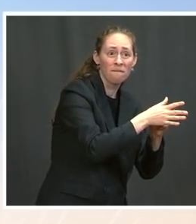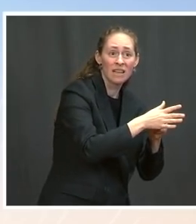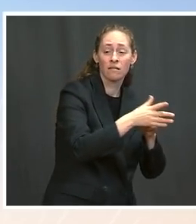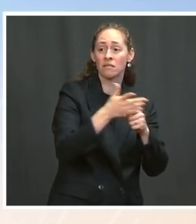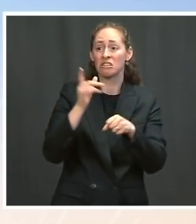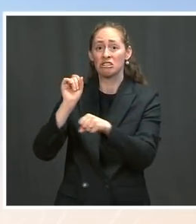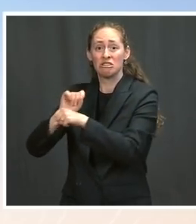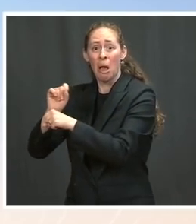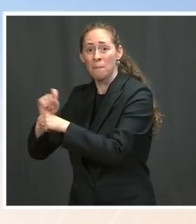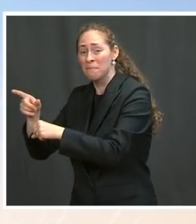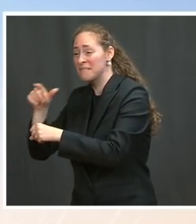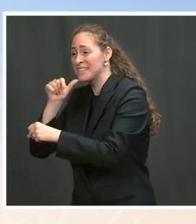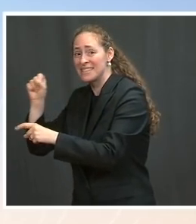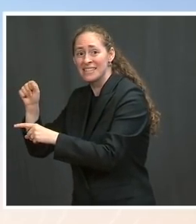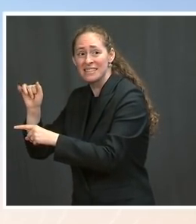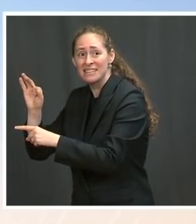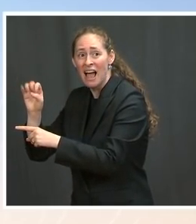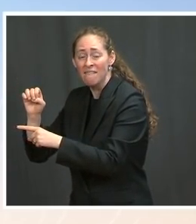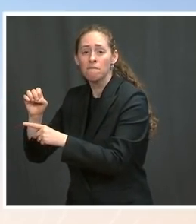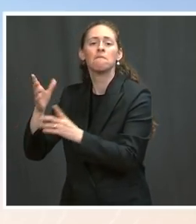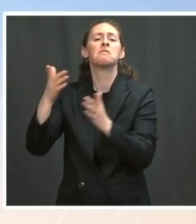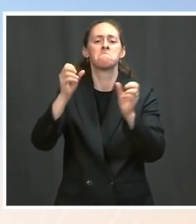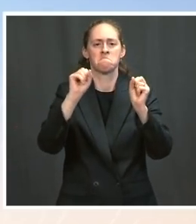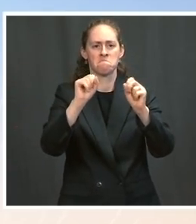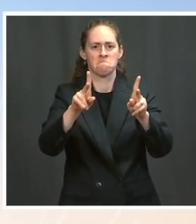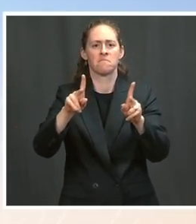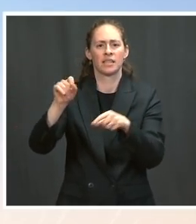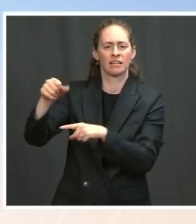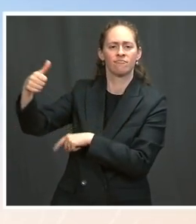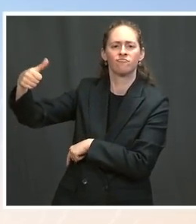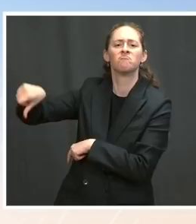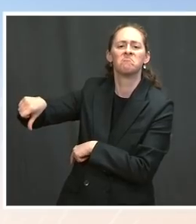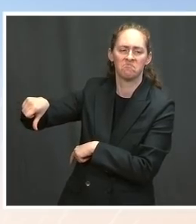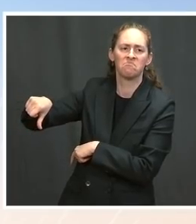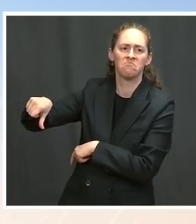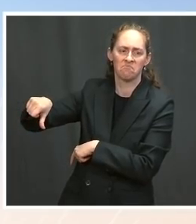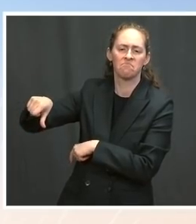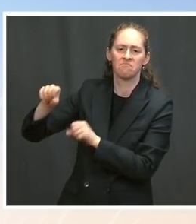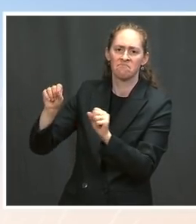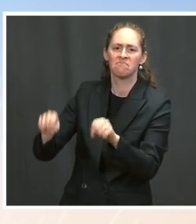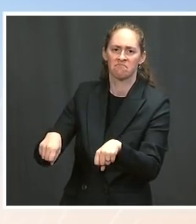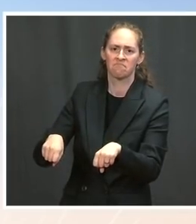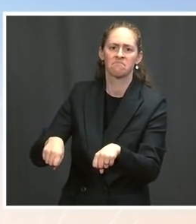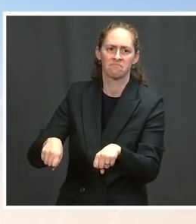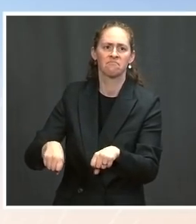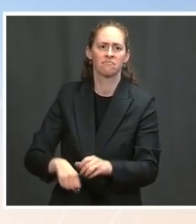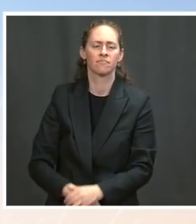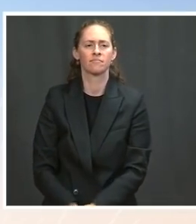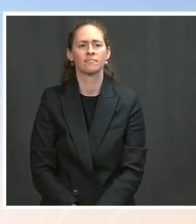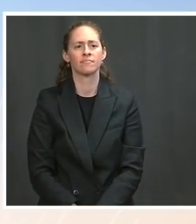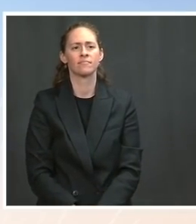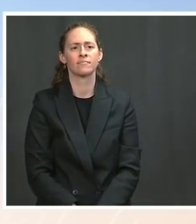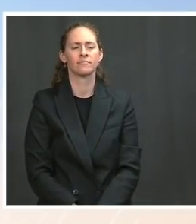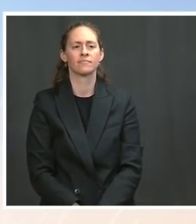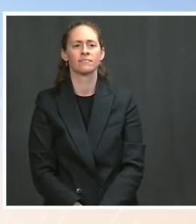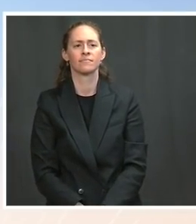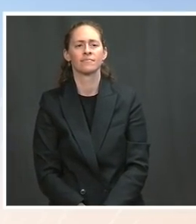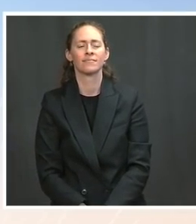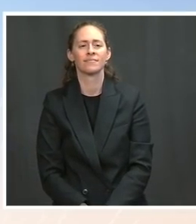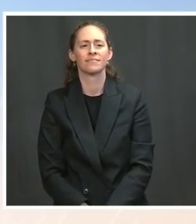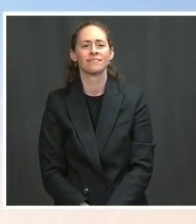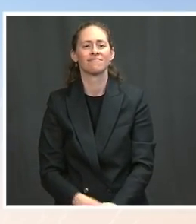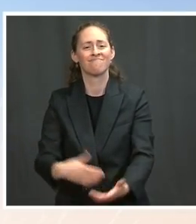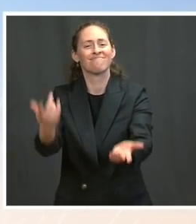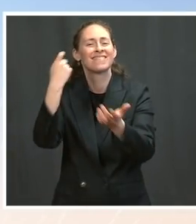Secretary alluded to, there also continue to be challenges that are unique to this moment we're living through, including